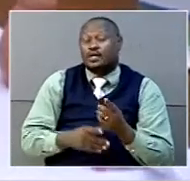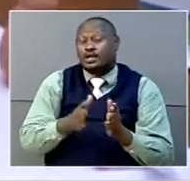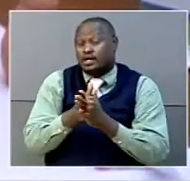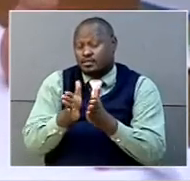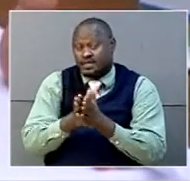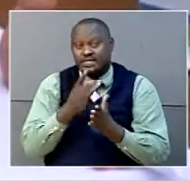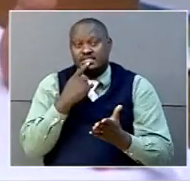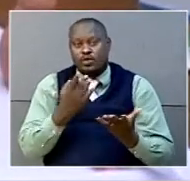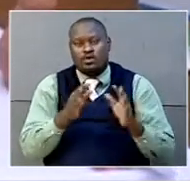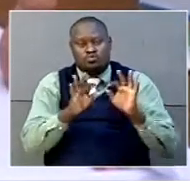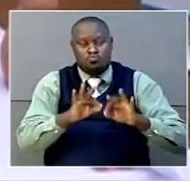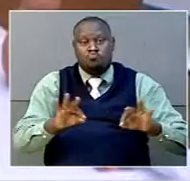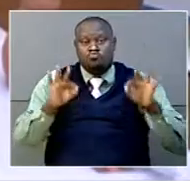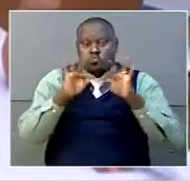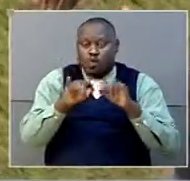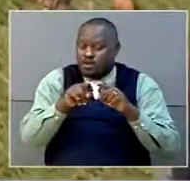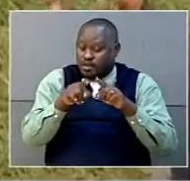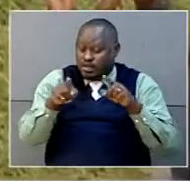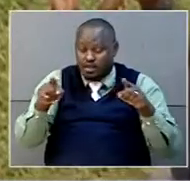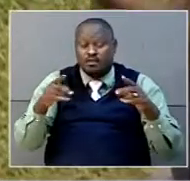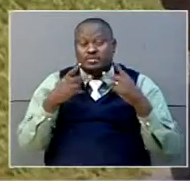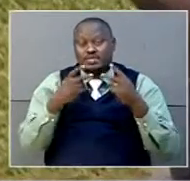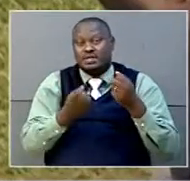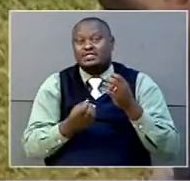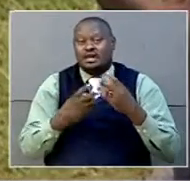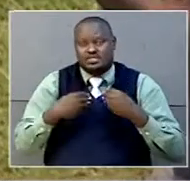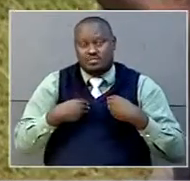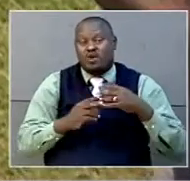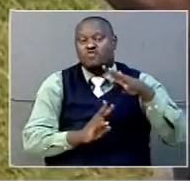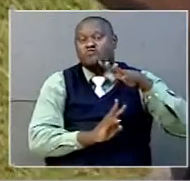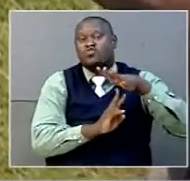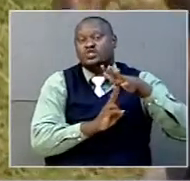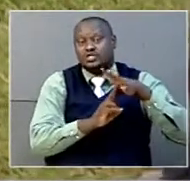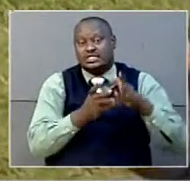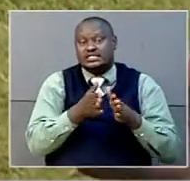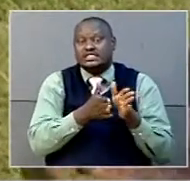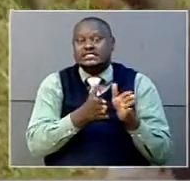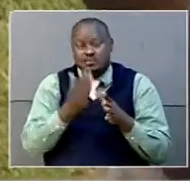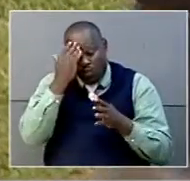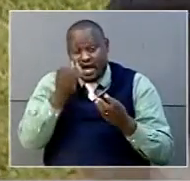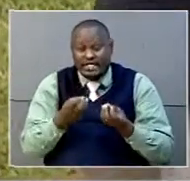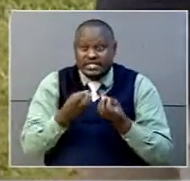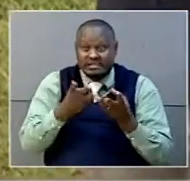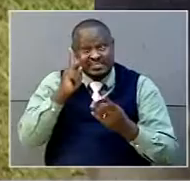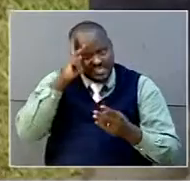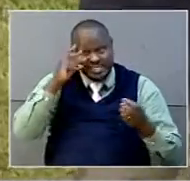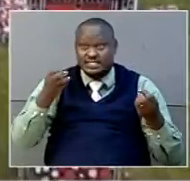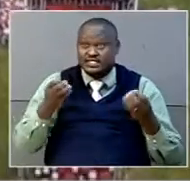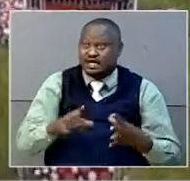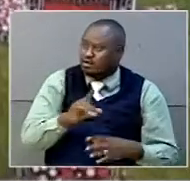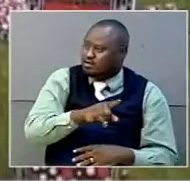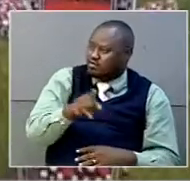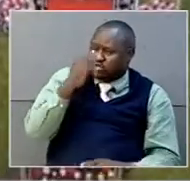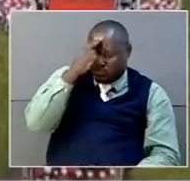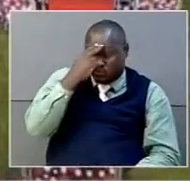the need for such institutions to embrace the vocational education system, which provides hands-on skills to the students to